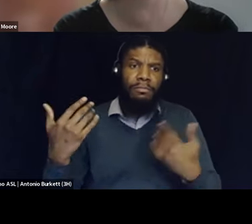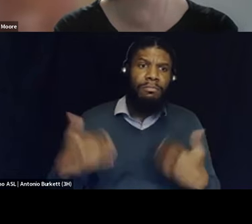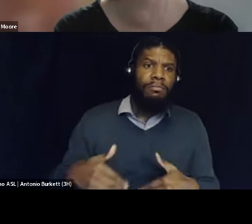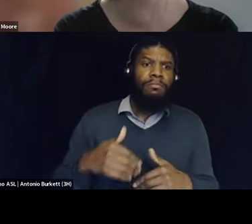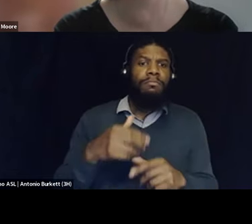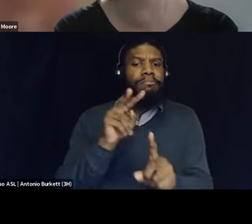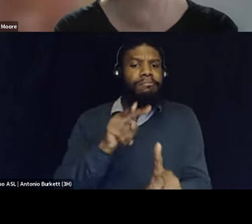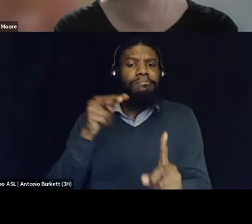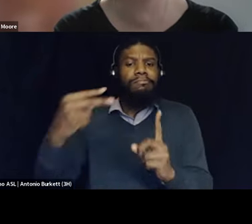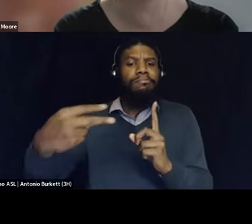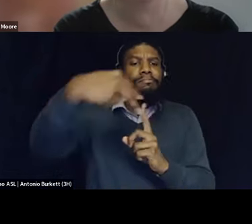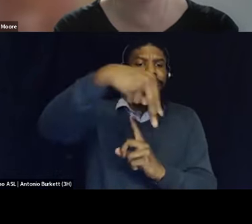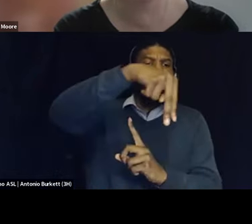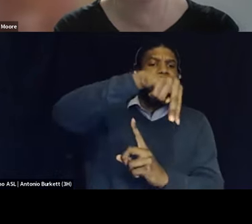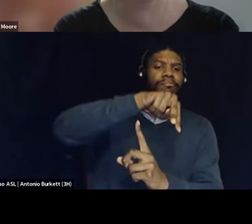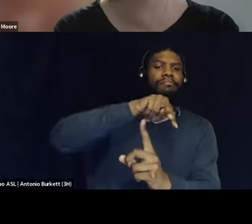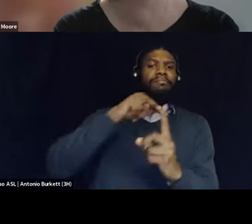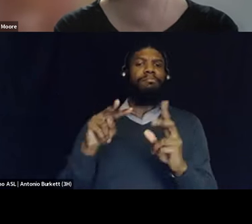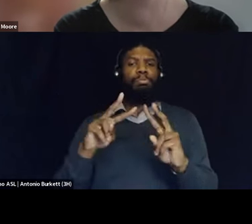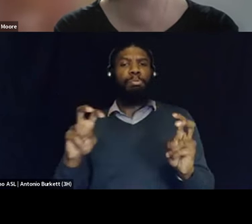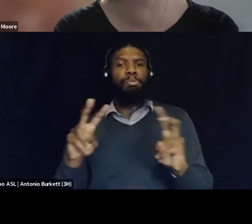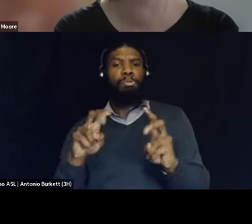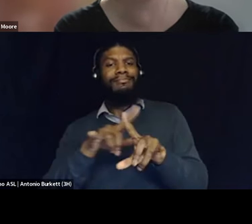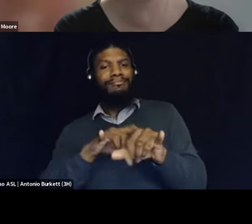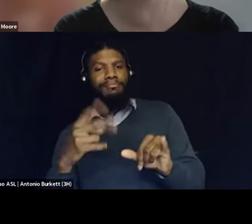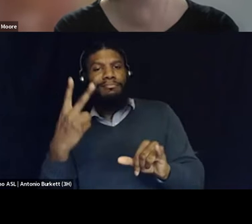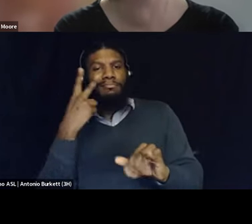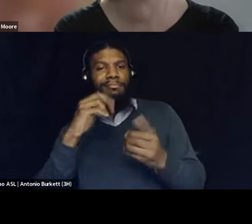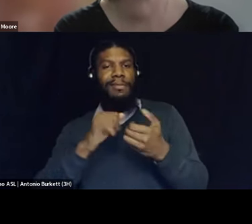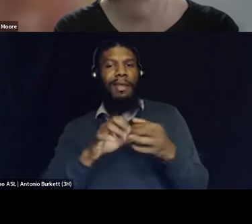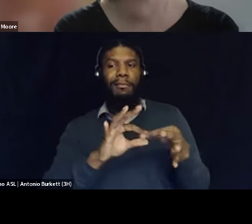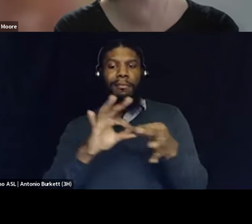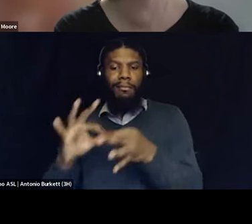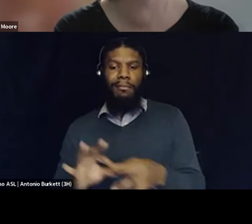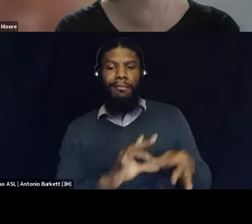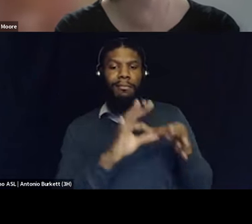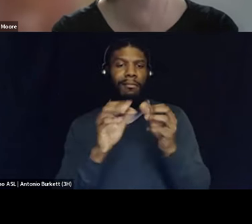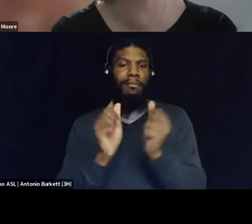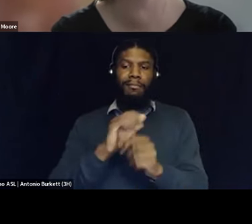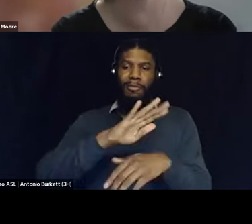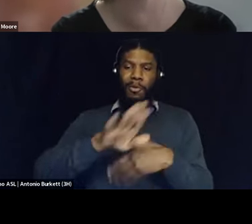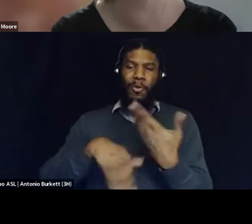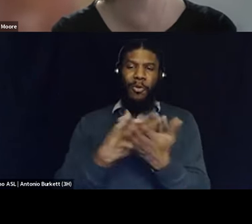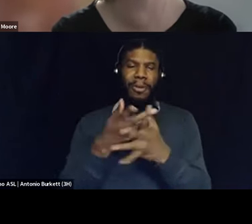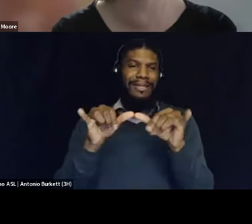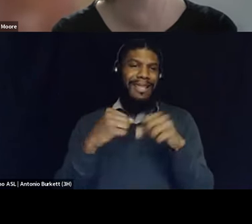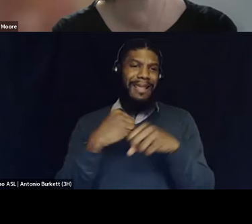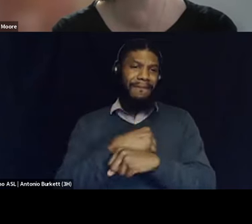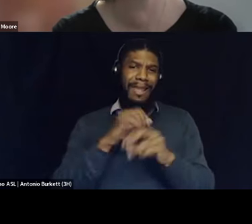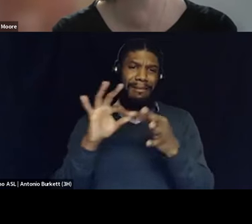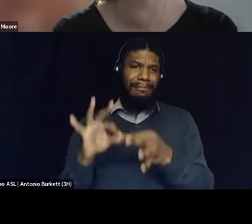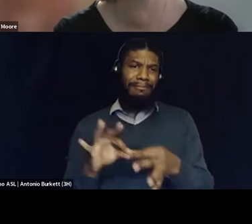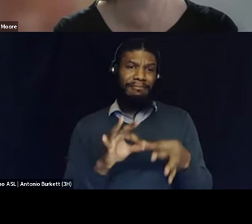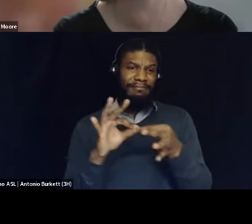perspective but we can see the points of connection and understand how all of this is part of the same fight right and just to